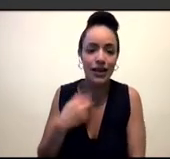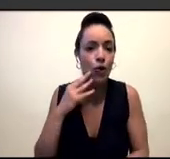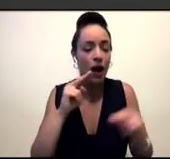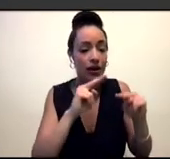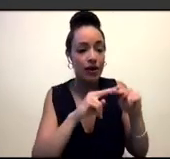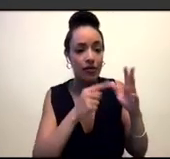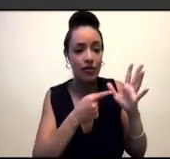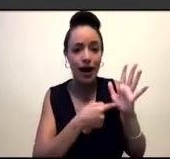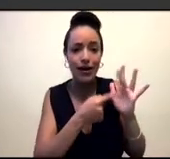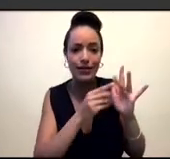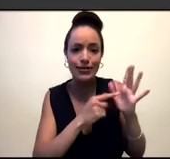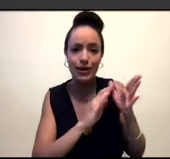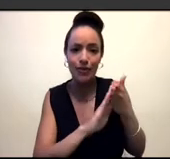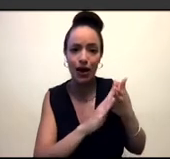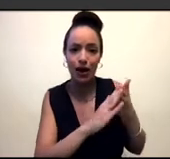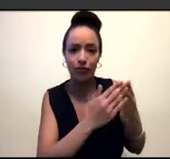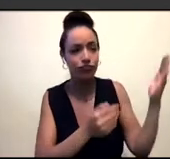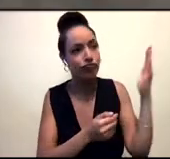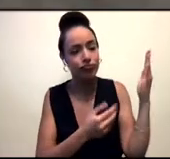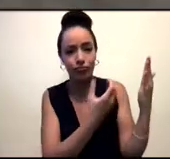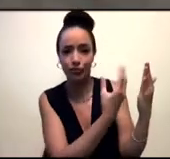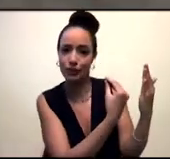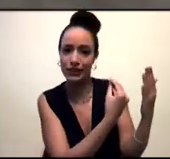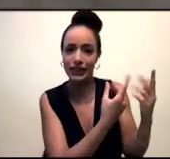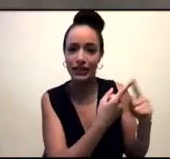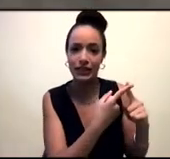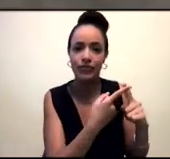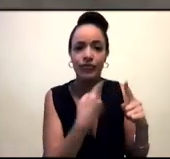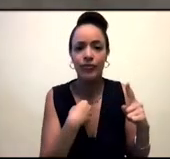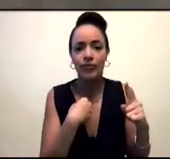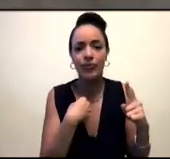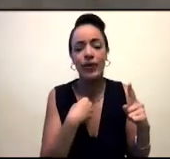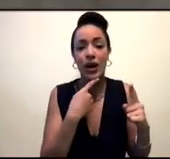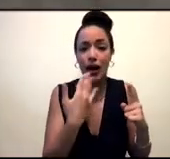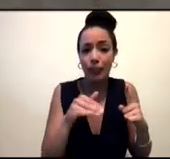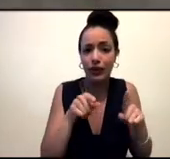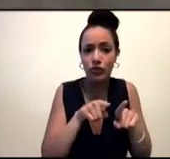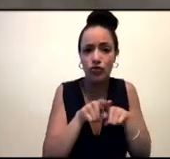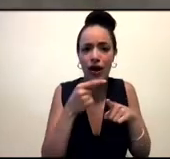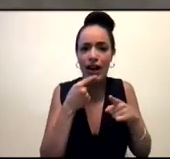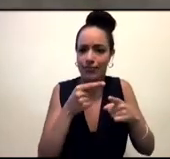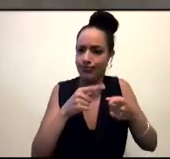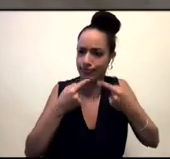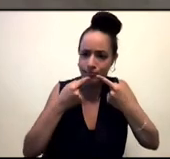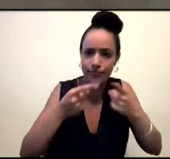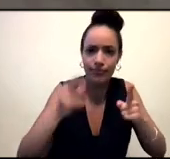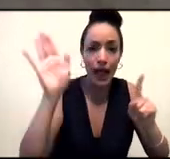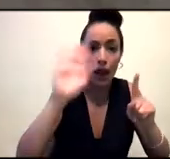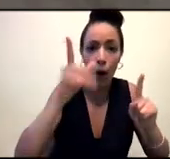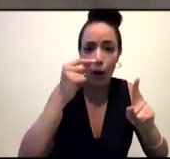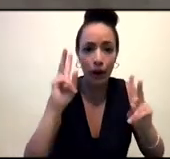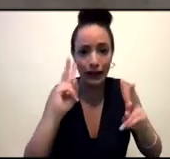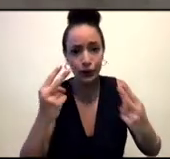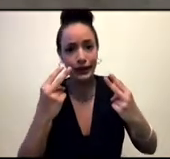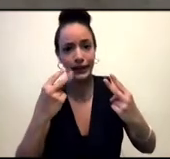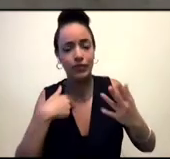one of the first times I was featured, I think the first time, only time I was featured in an anthology, Halal, if you hear me. And when you reached out, it was that relationship building, like it